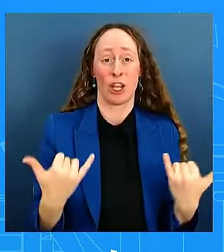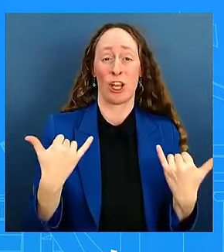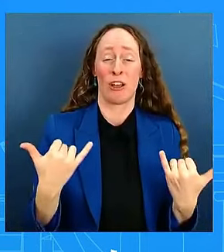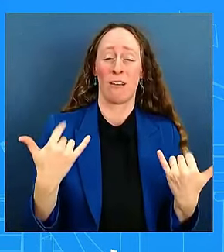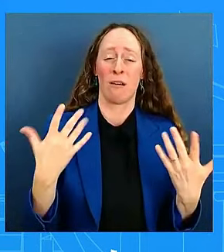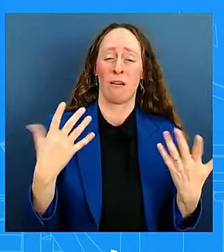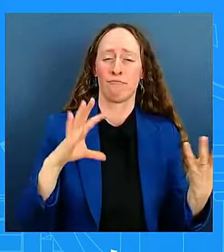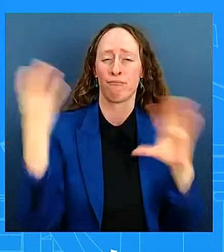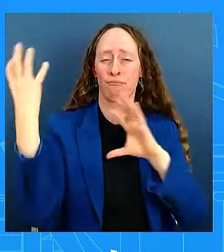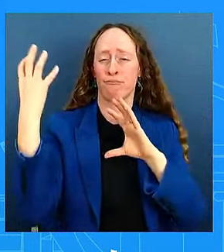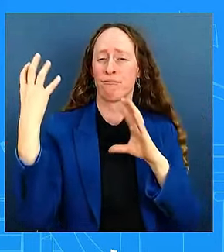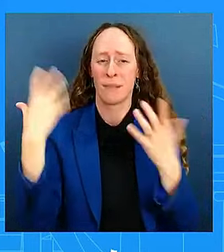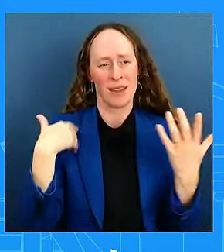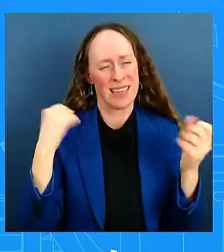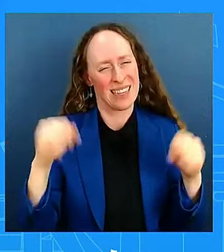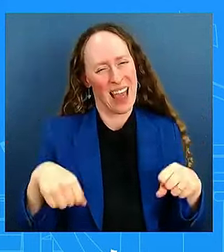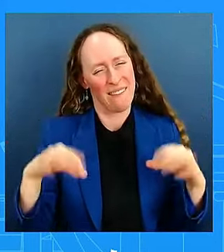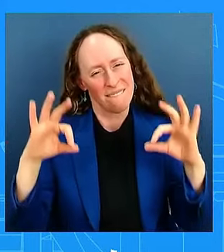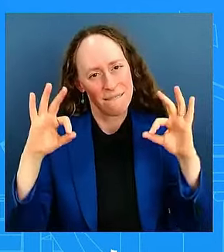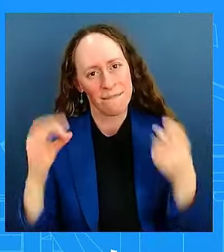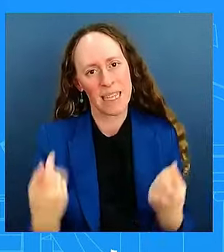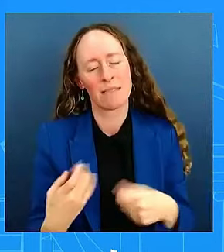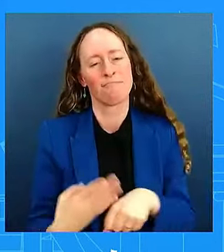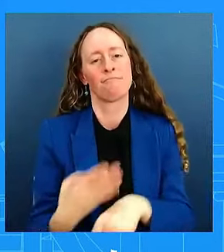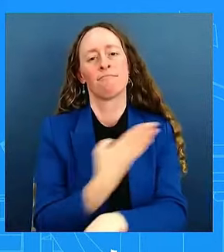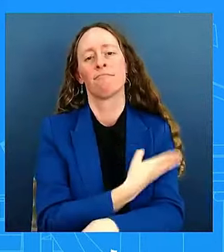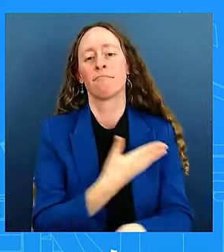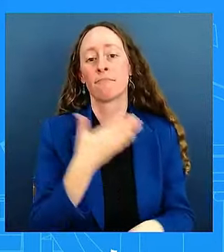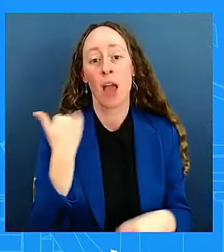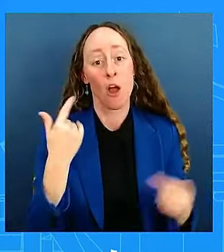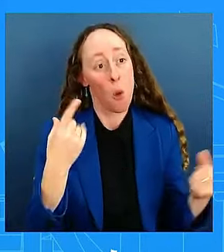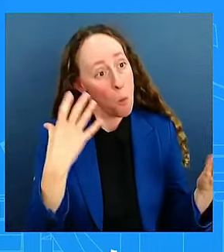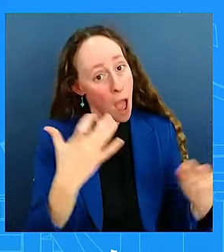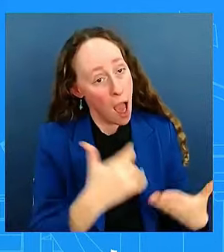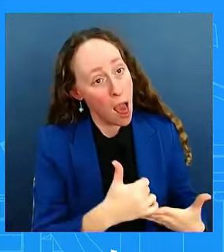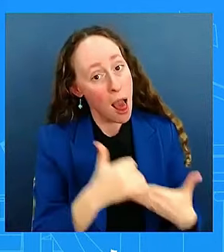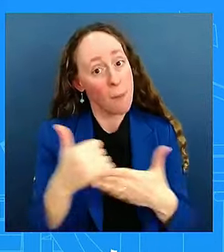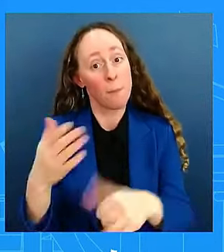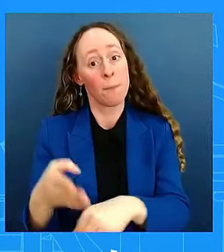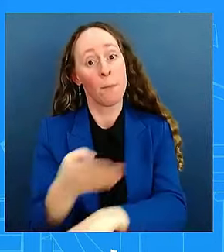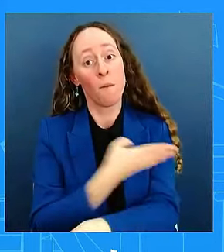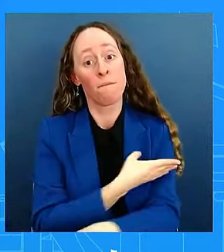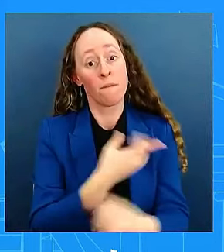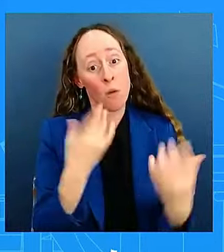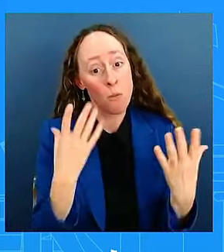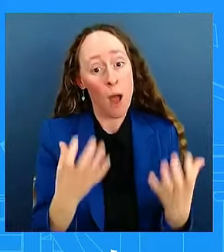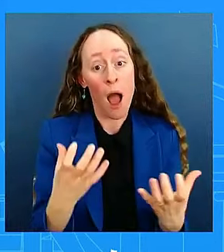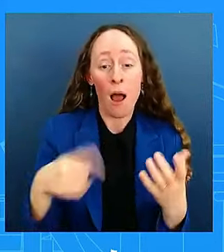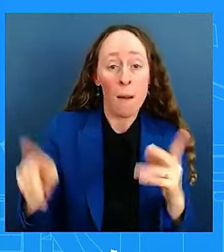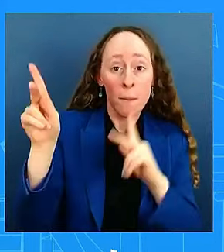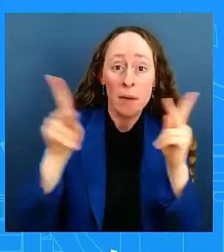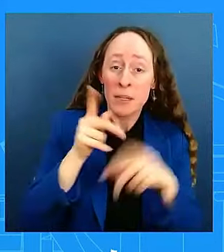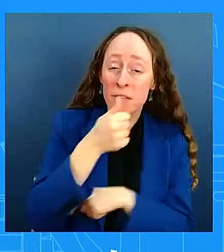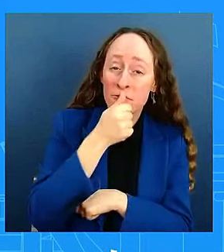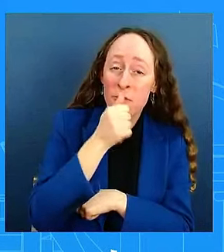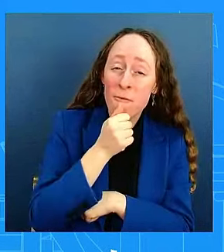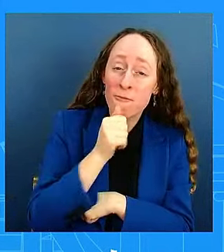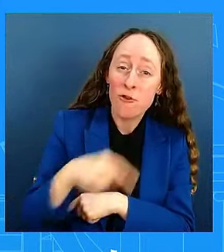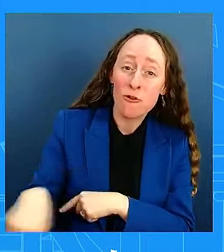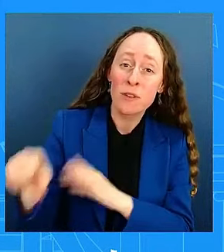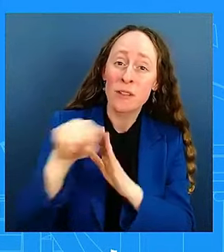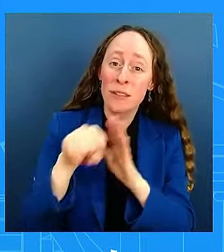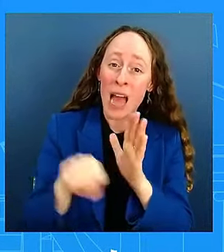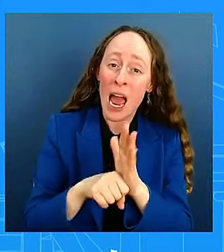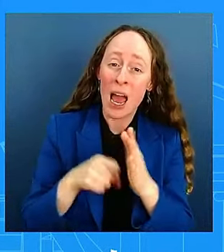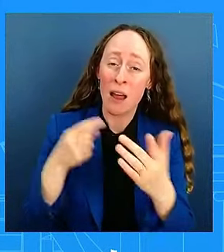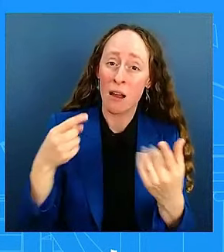can, if they really want to help us in dealing with what we're seeing, whether it's at the border or getting more funding for disaster,